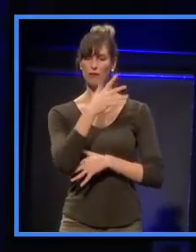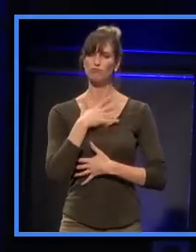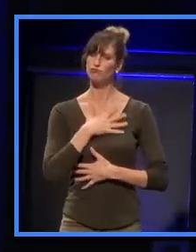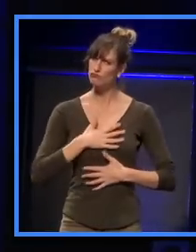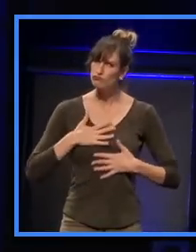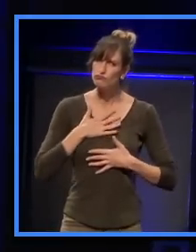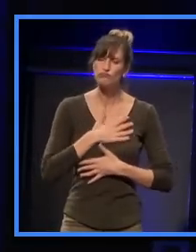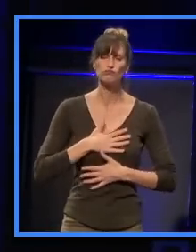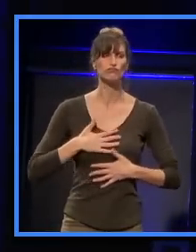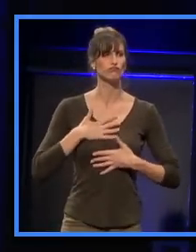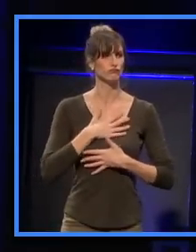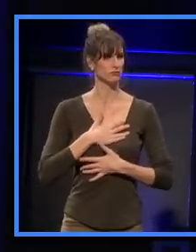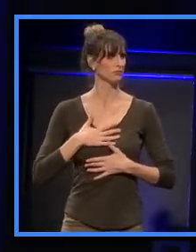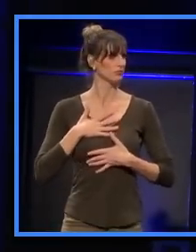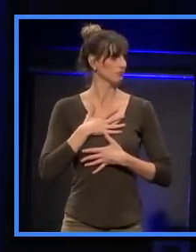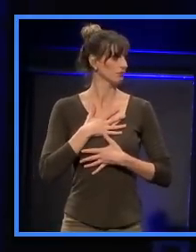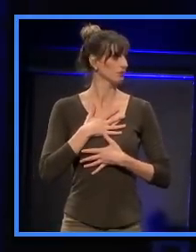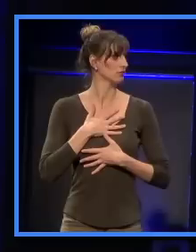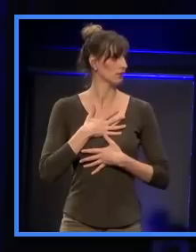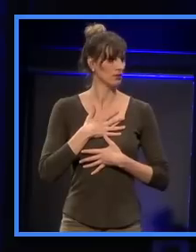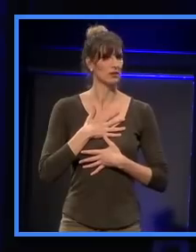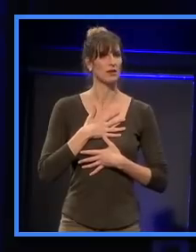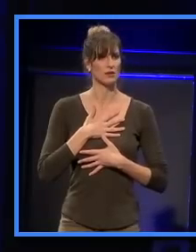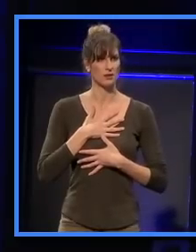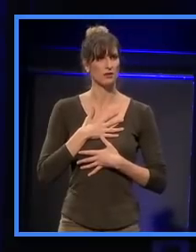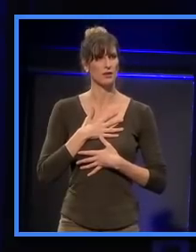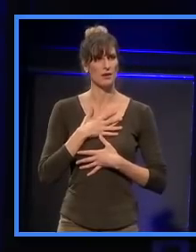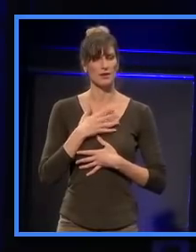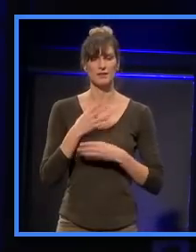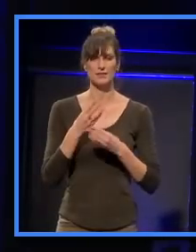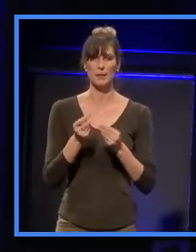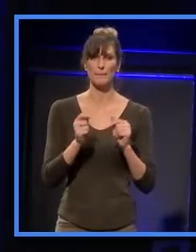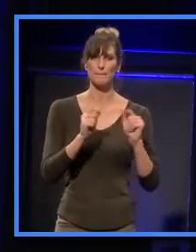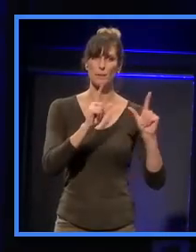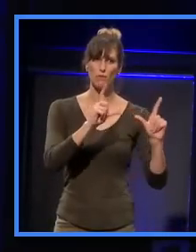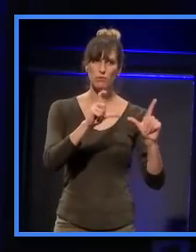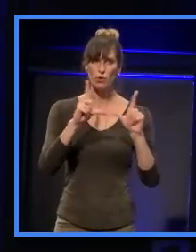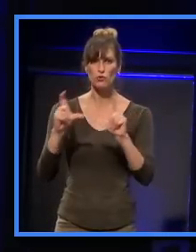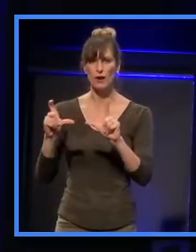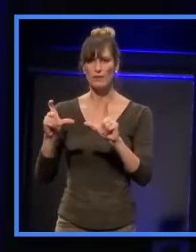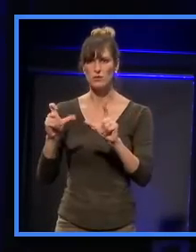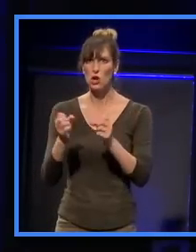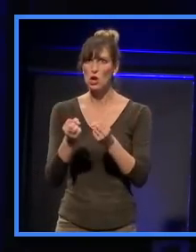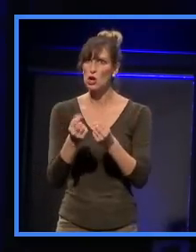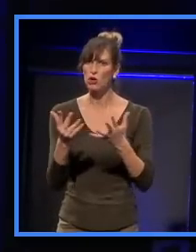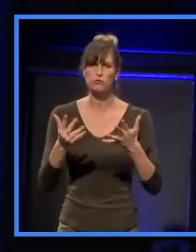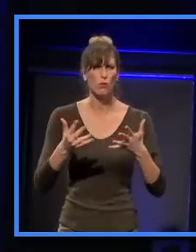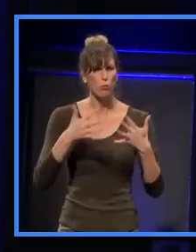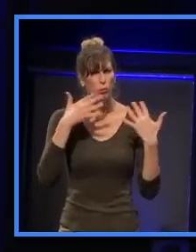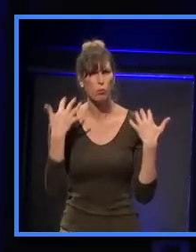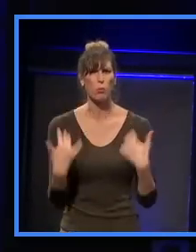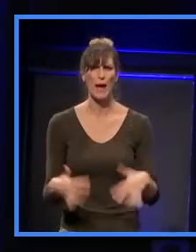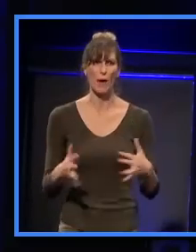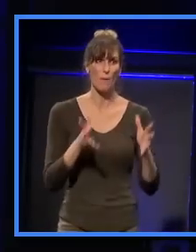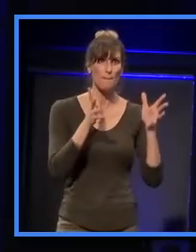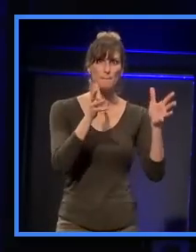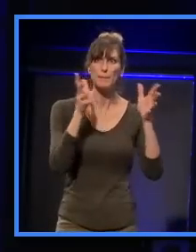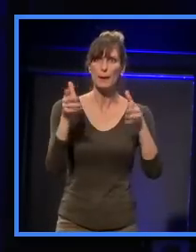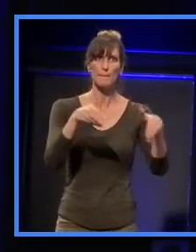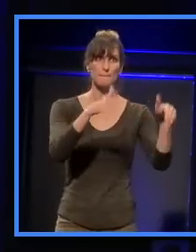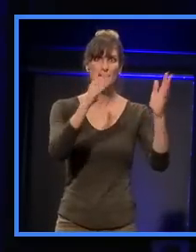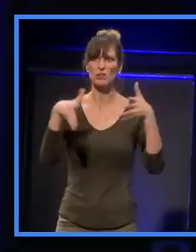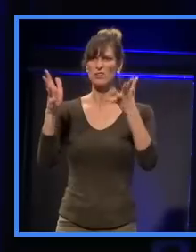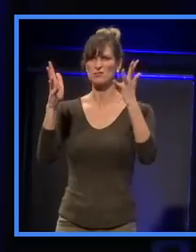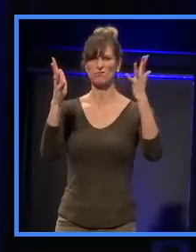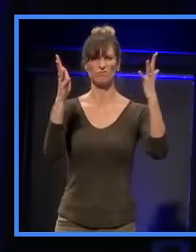you know, quite mobile with those photographs you were showing, you know. And I think, you know, we lost a lot of amazing buildings in a certain period. And I